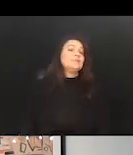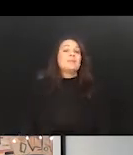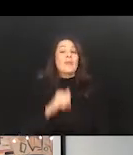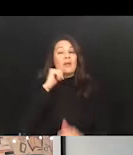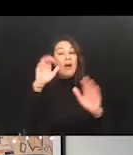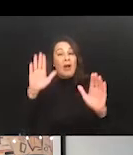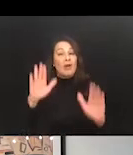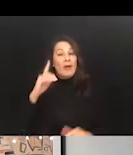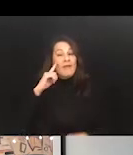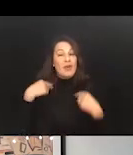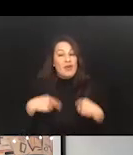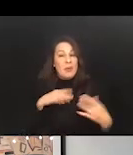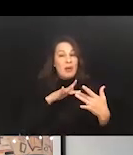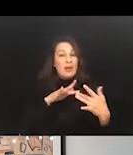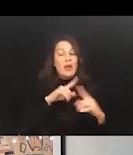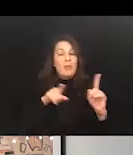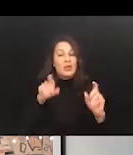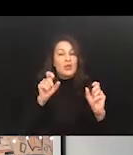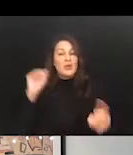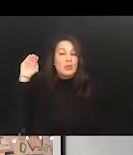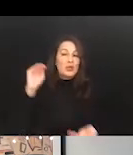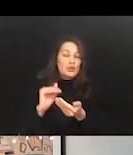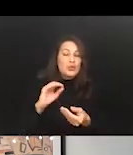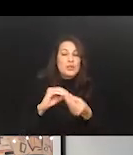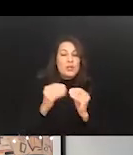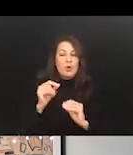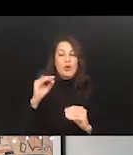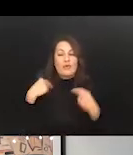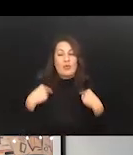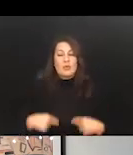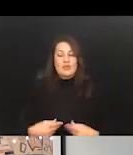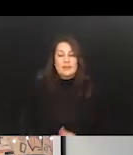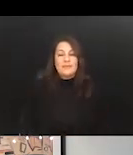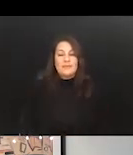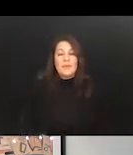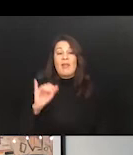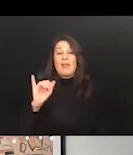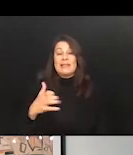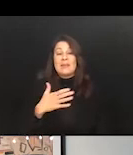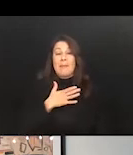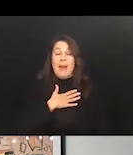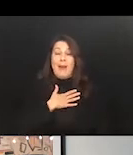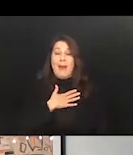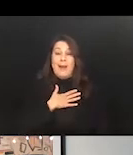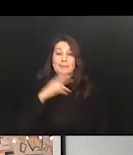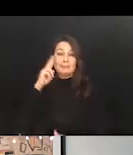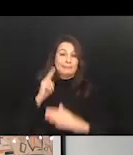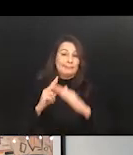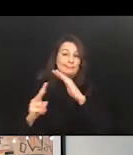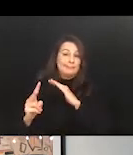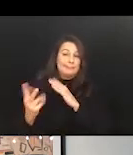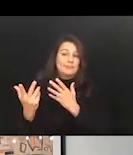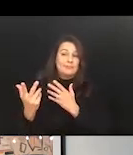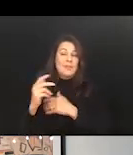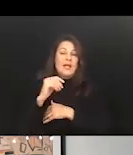human contact, but you could potentially reduce the number of humans. So I mean that's my prognosticating, not something that they're